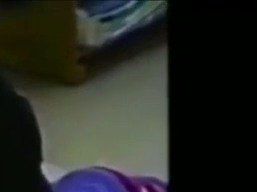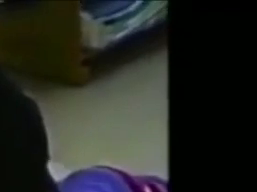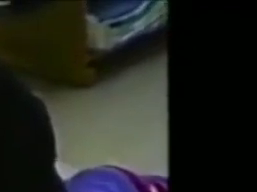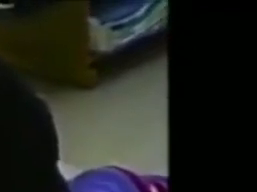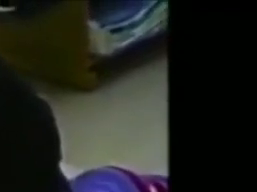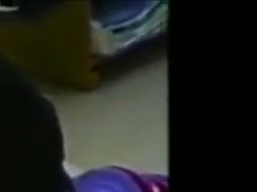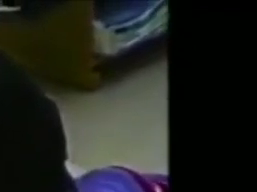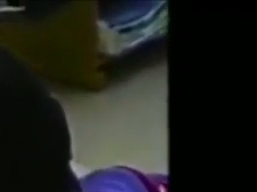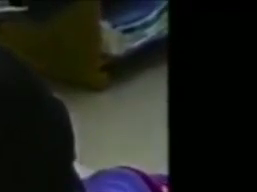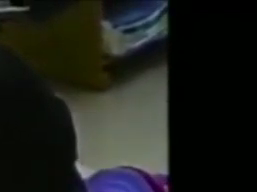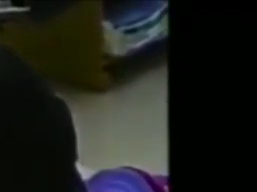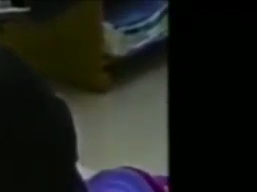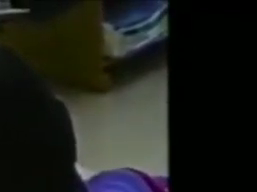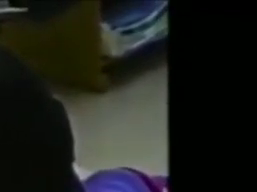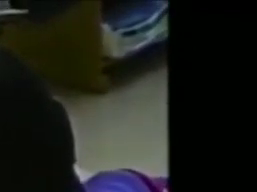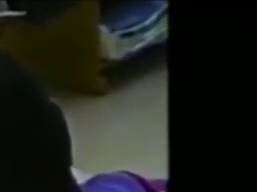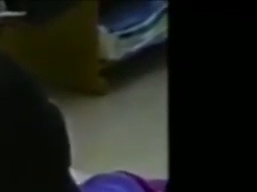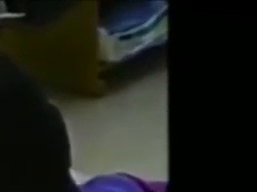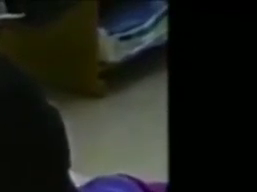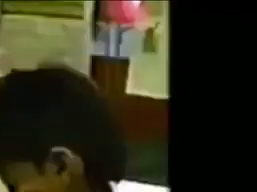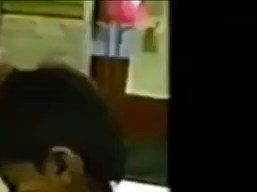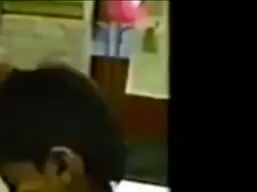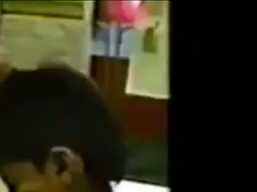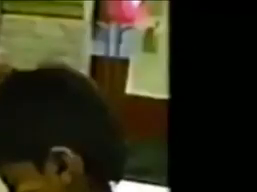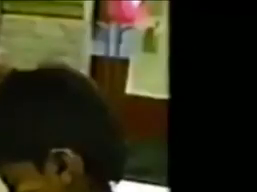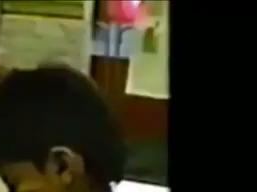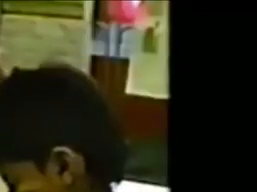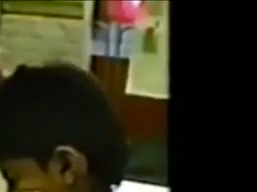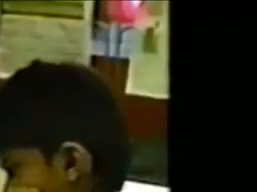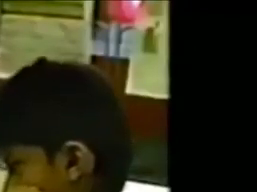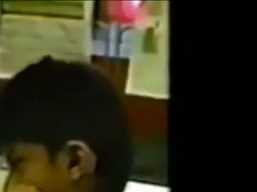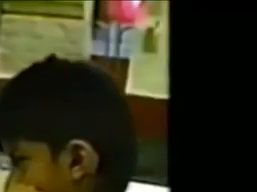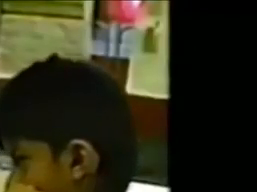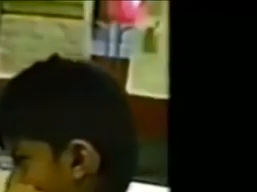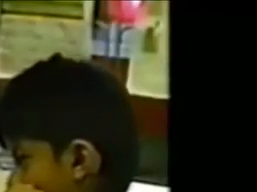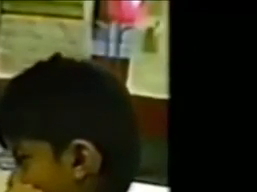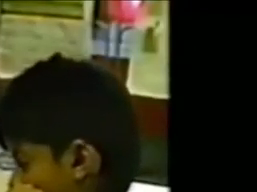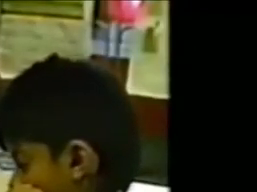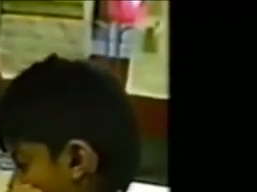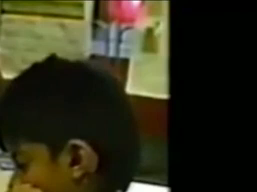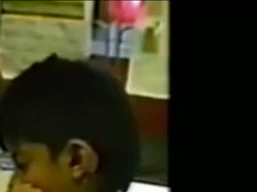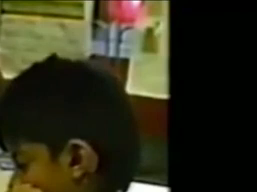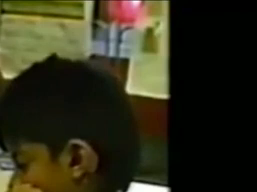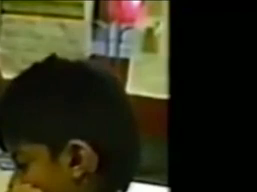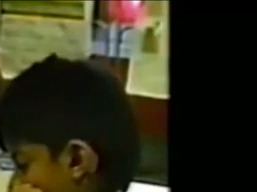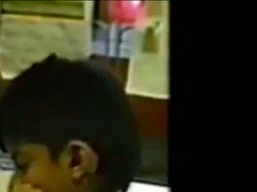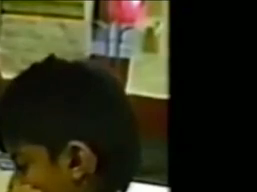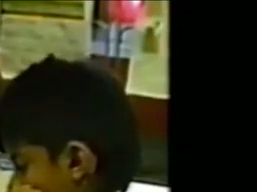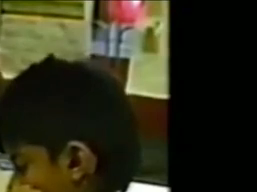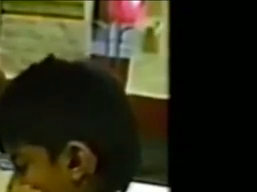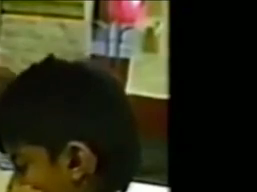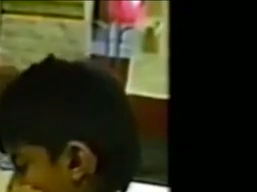What do you do when you play? There, baby.